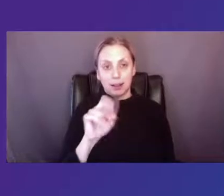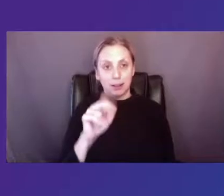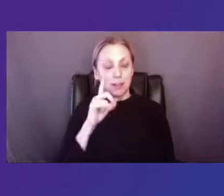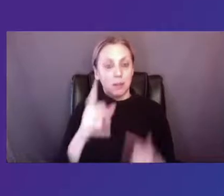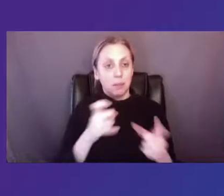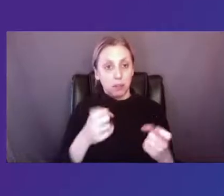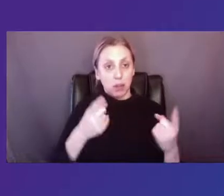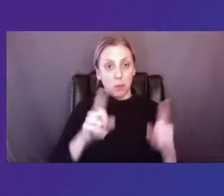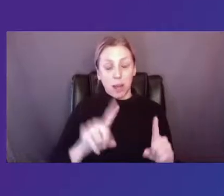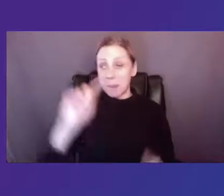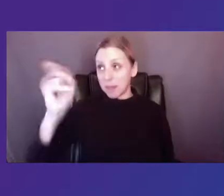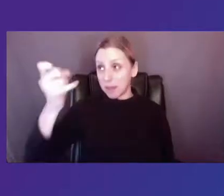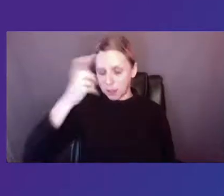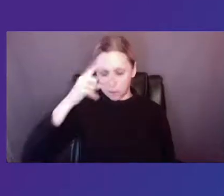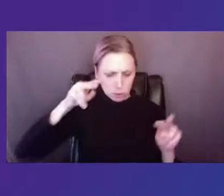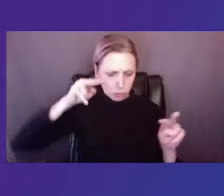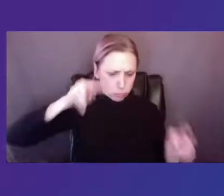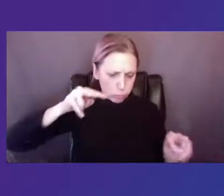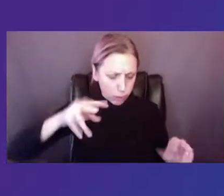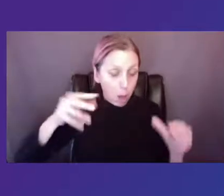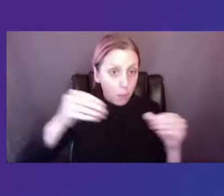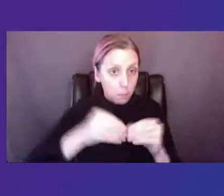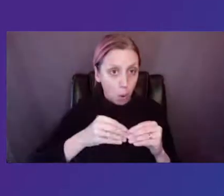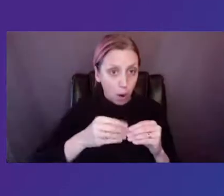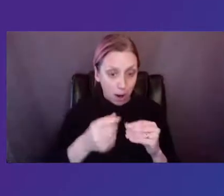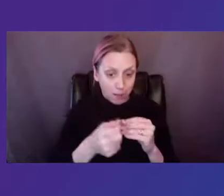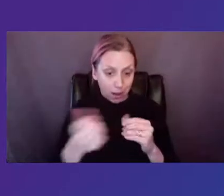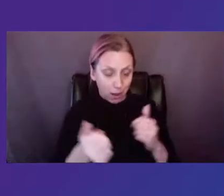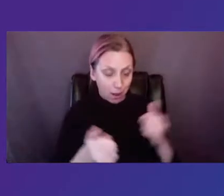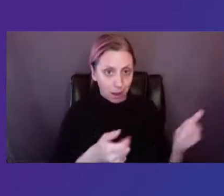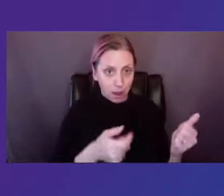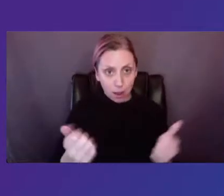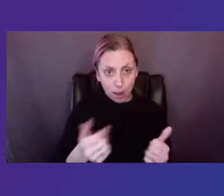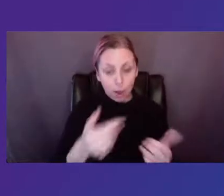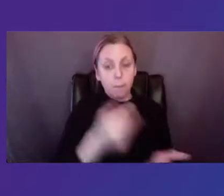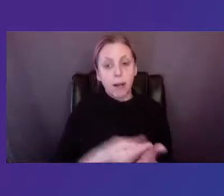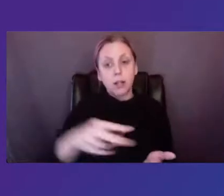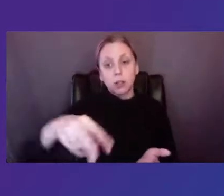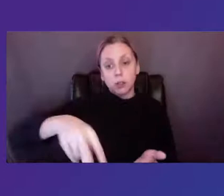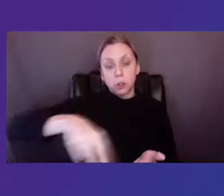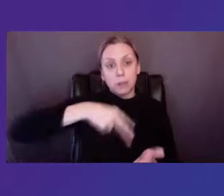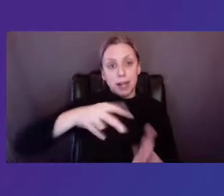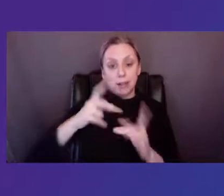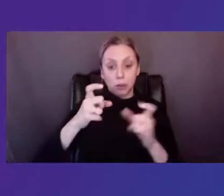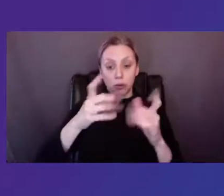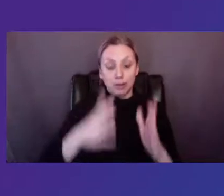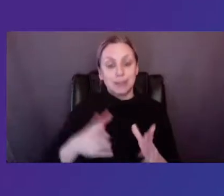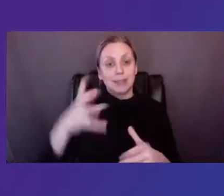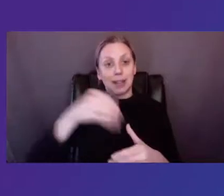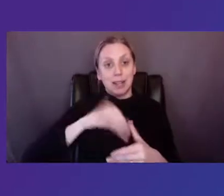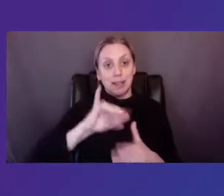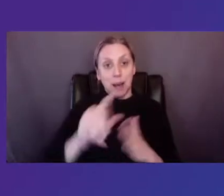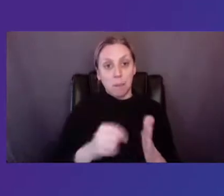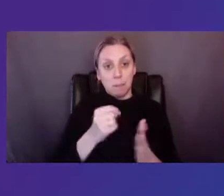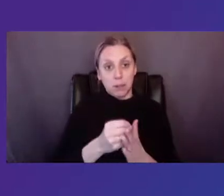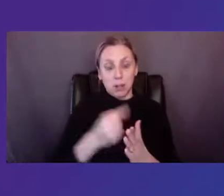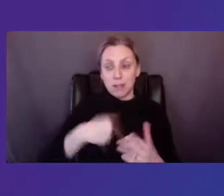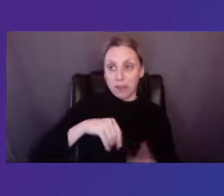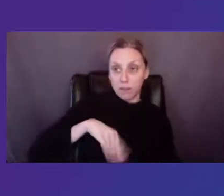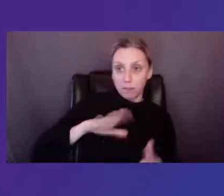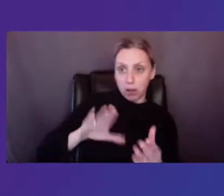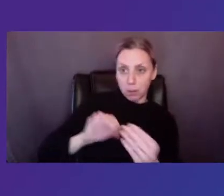heightened governmental oversight, by which I mean that dance grantees in this period were confronting heightened administrative